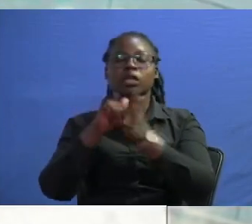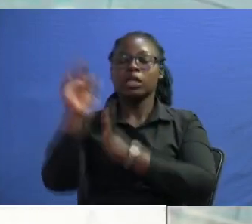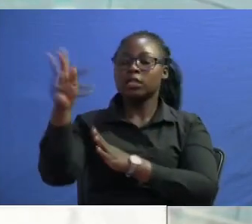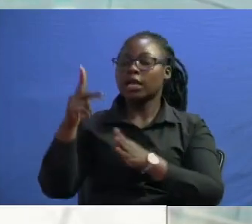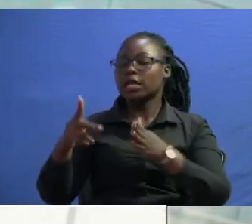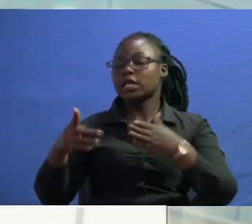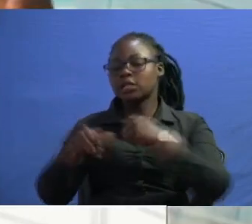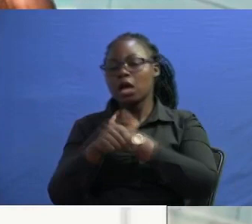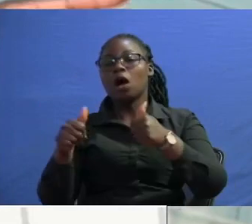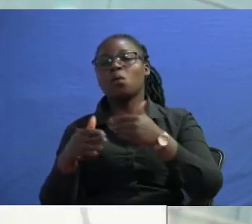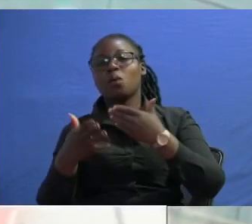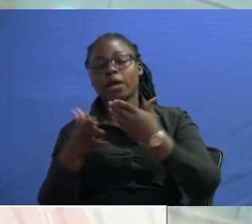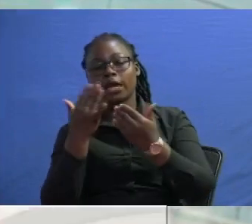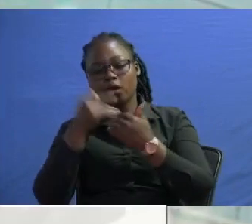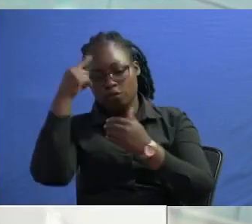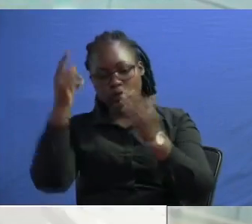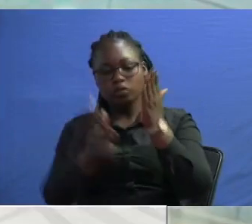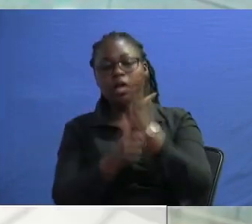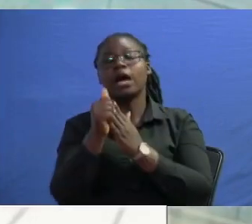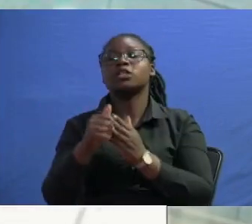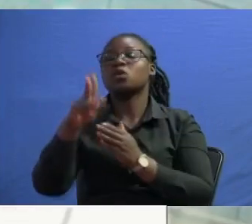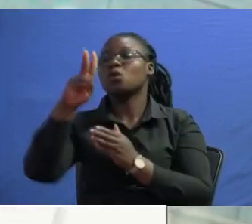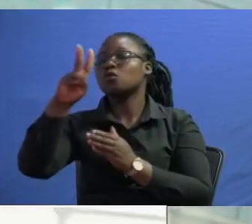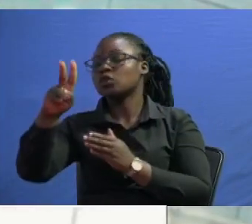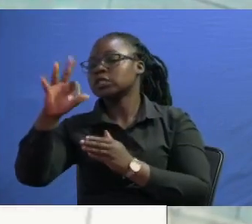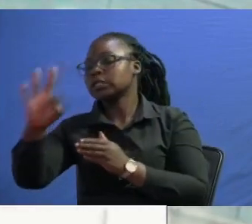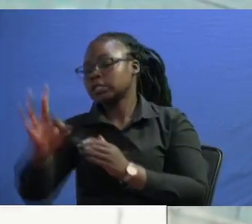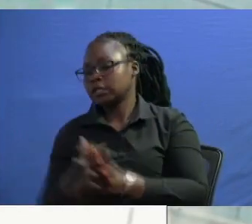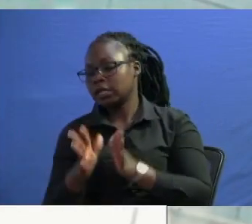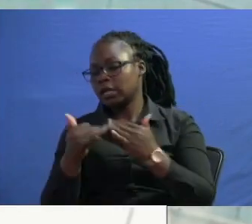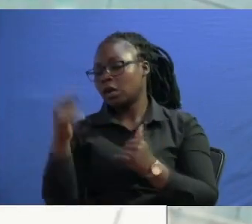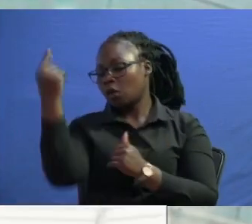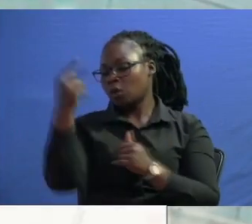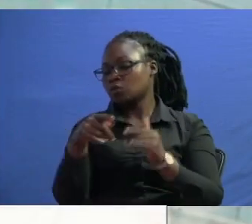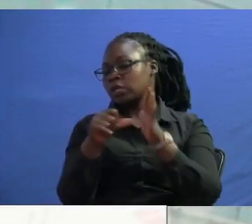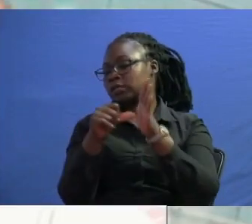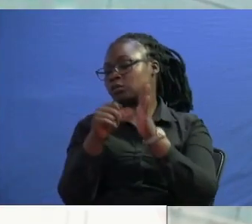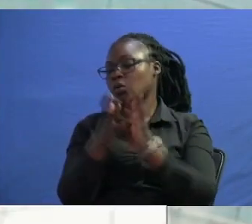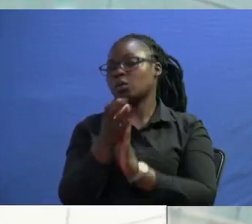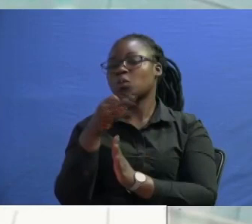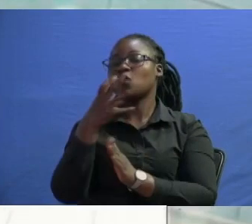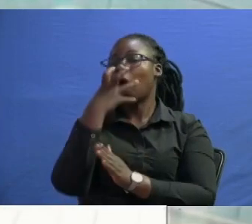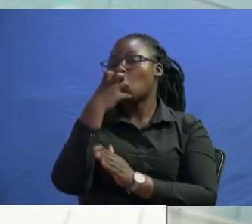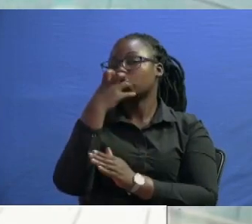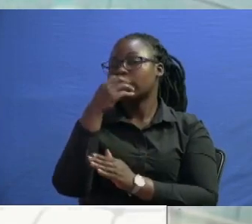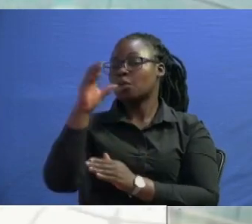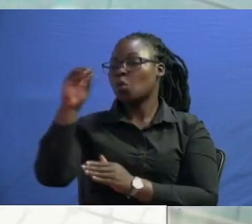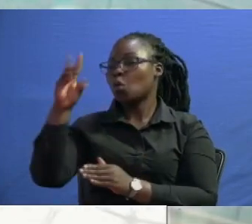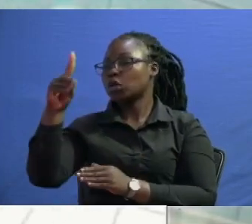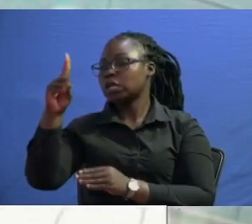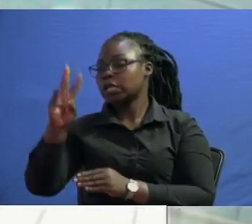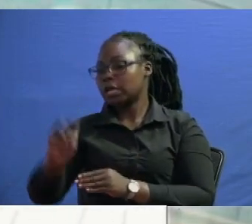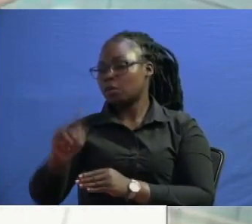taken care of it now let's come to this issue of odium uh